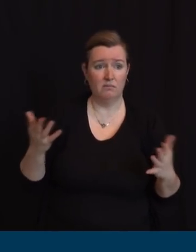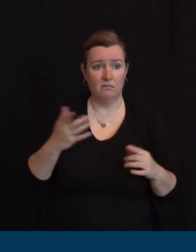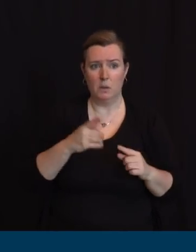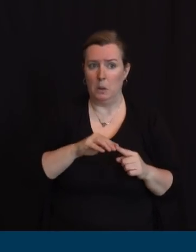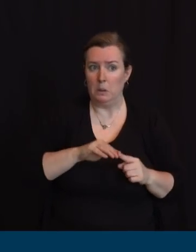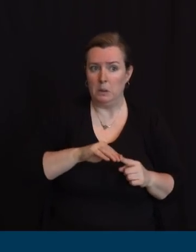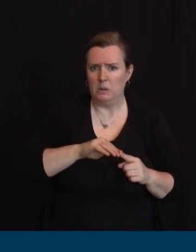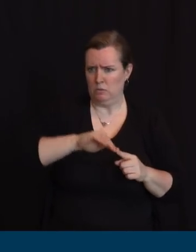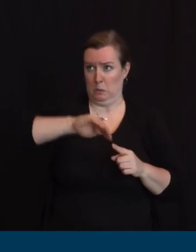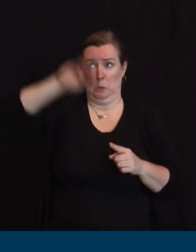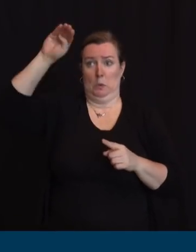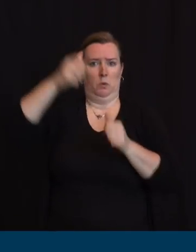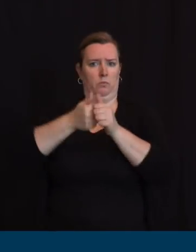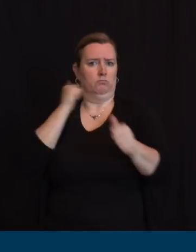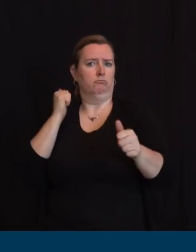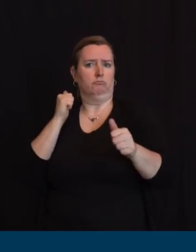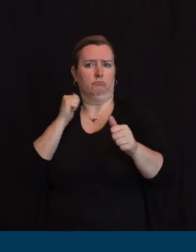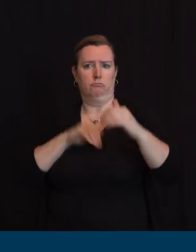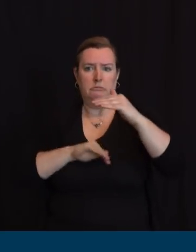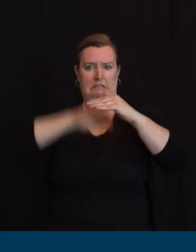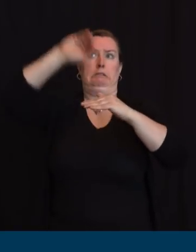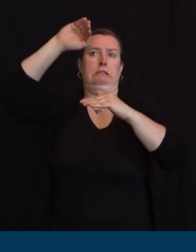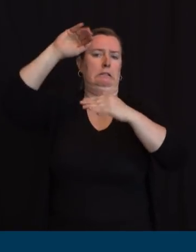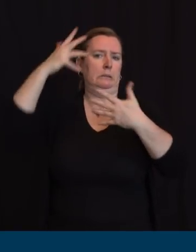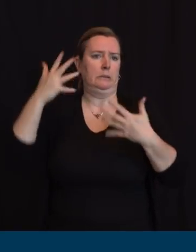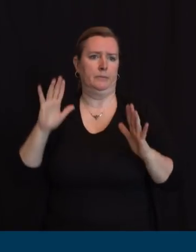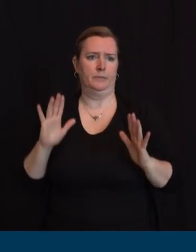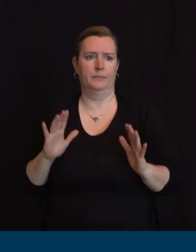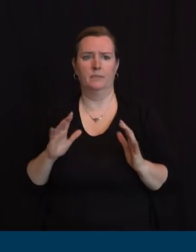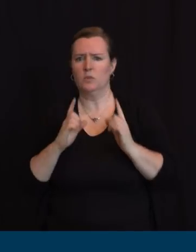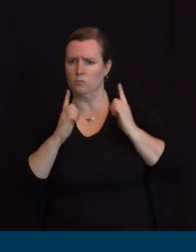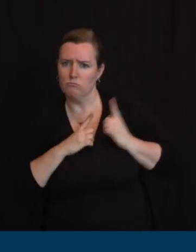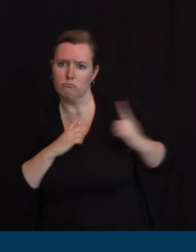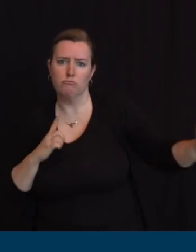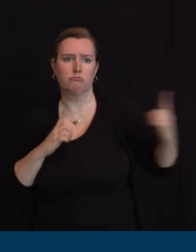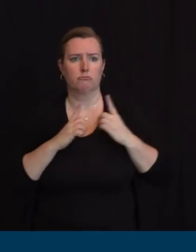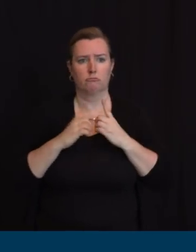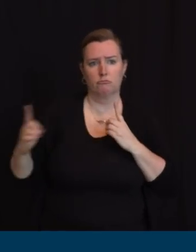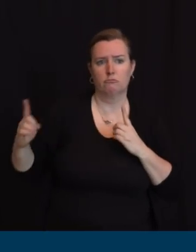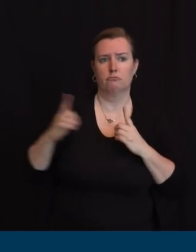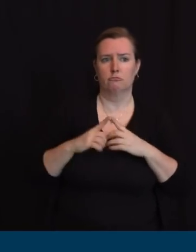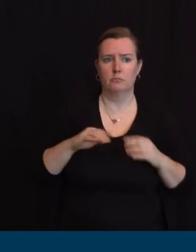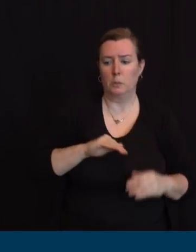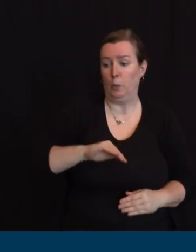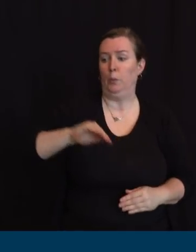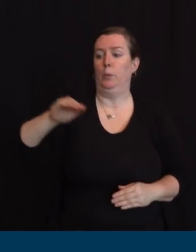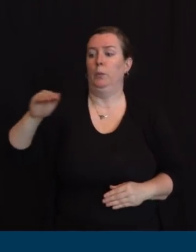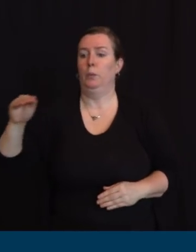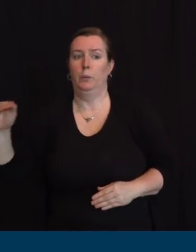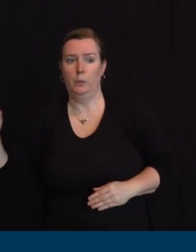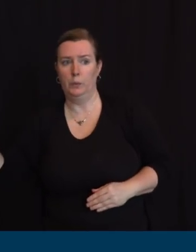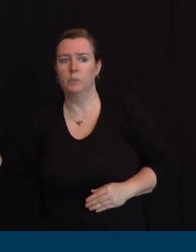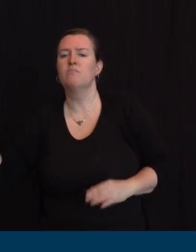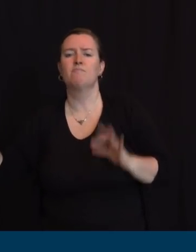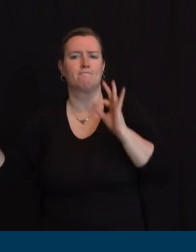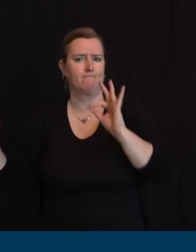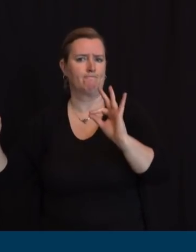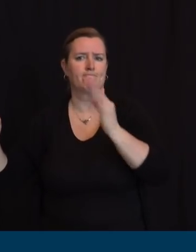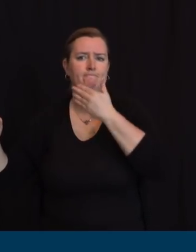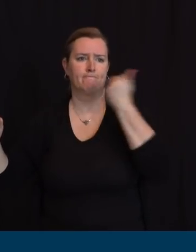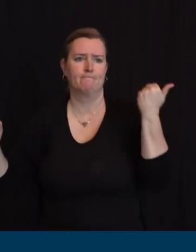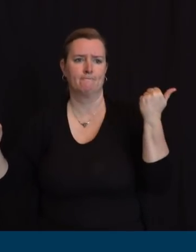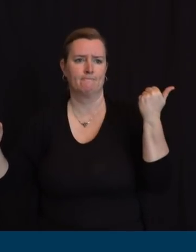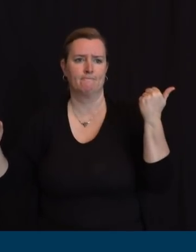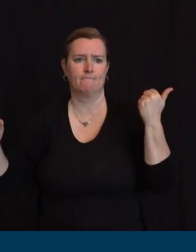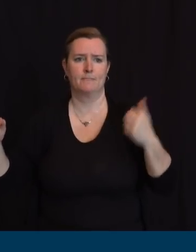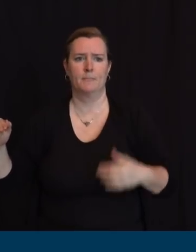The area, I'm not sure it's exactly right, the area under each of these curves, by the way, are the same in the sort of theoretical average performance.